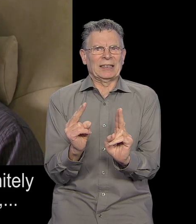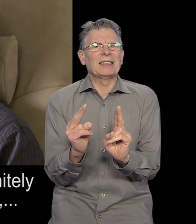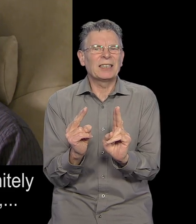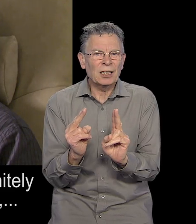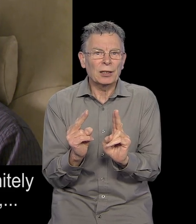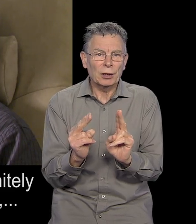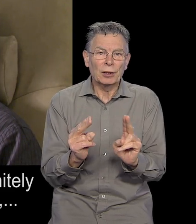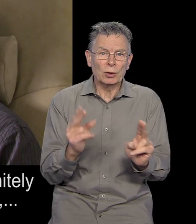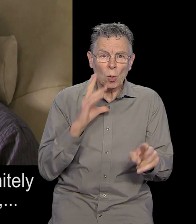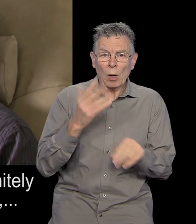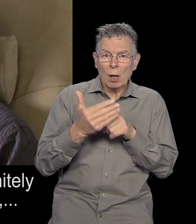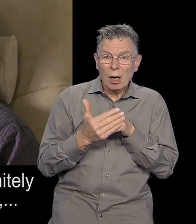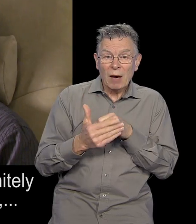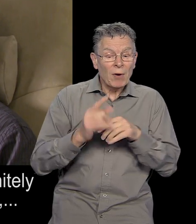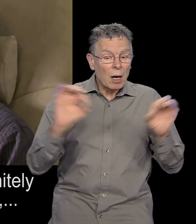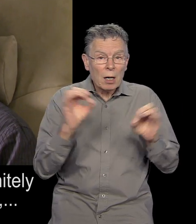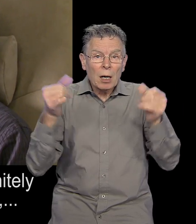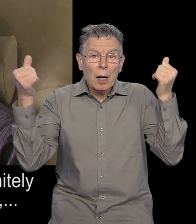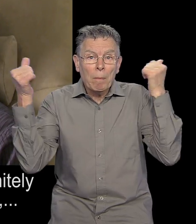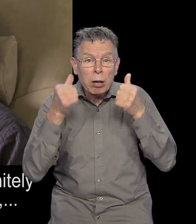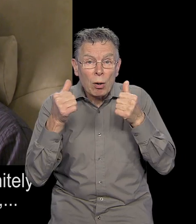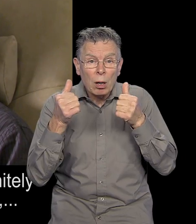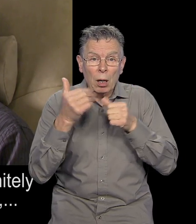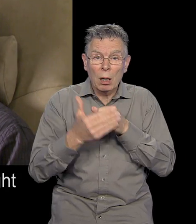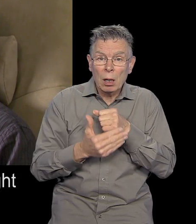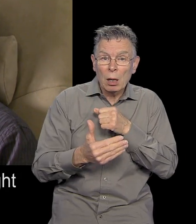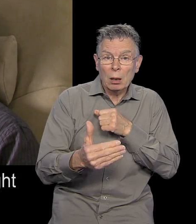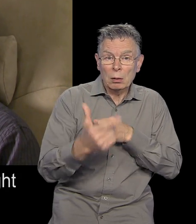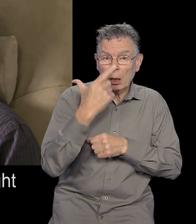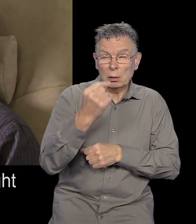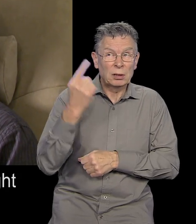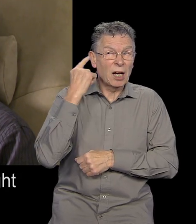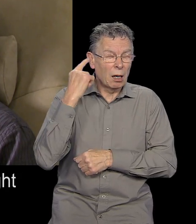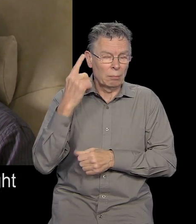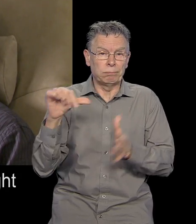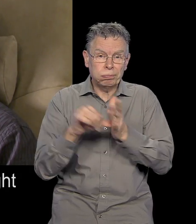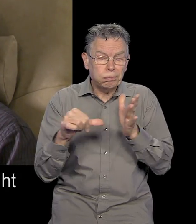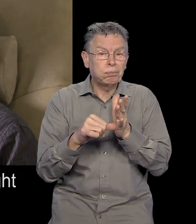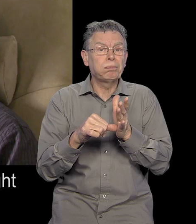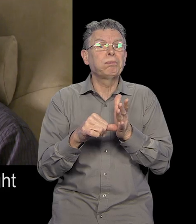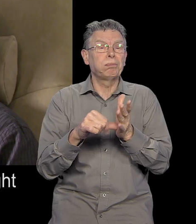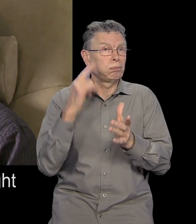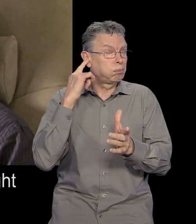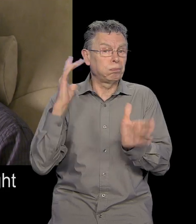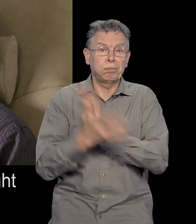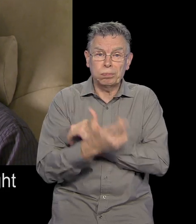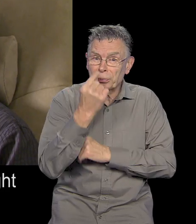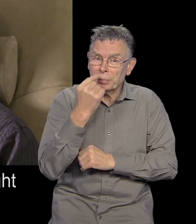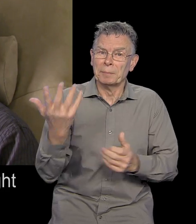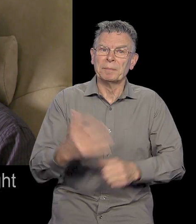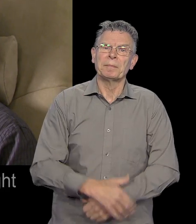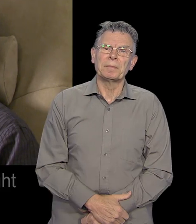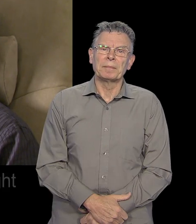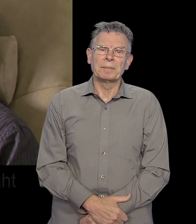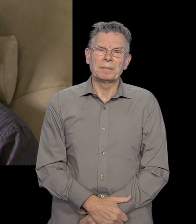ears after you went clubbing, you're definitely not doing your ears a service. And, in the long run, you might develop